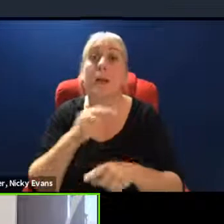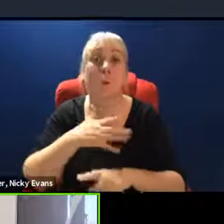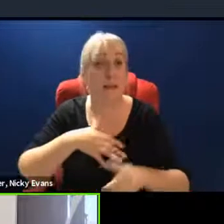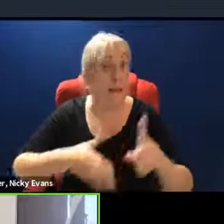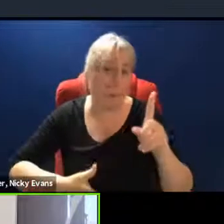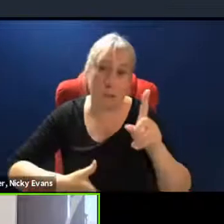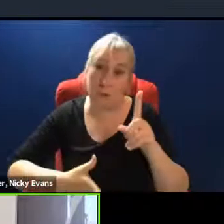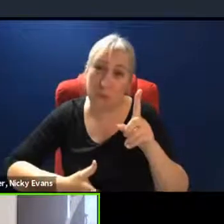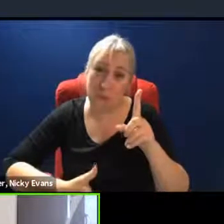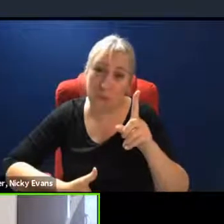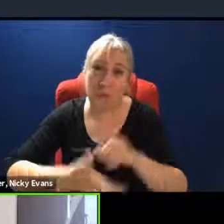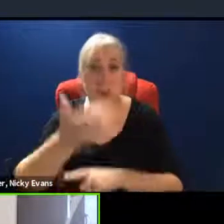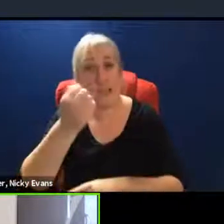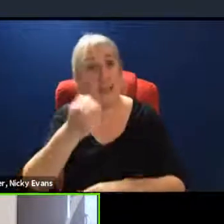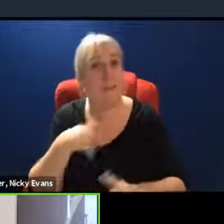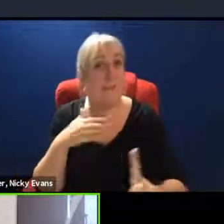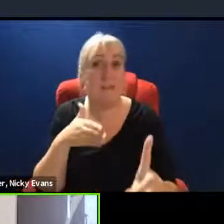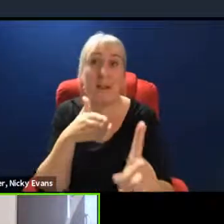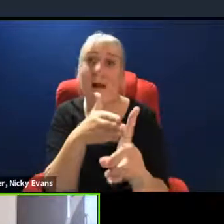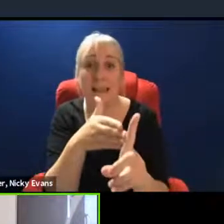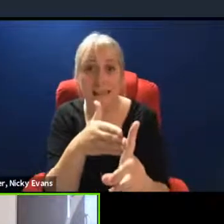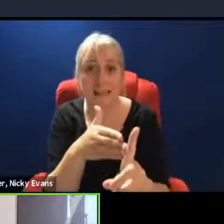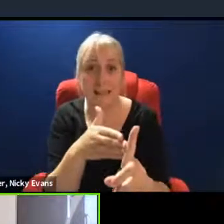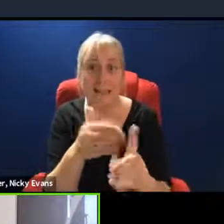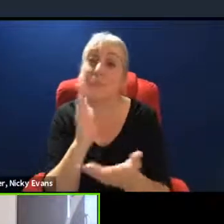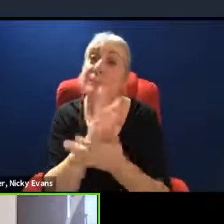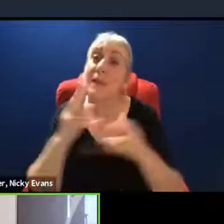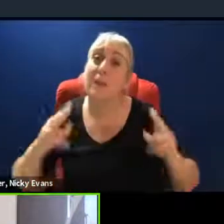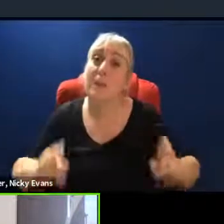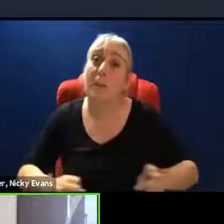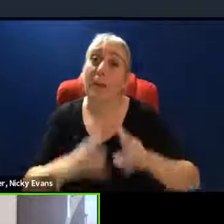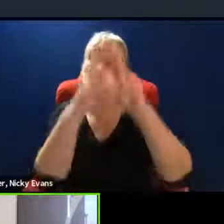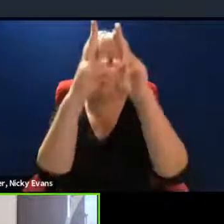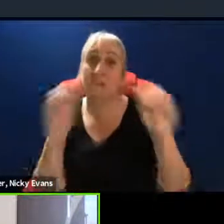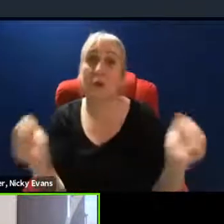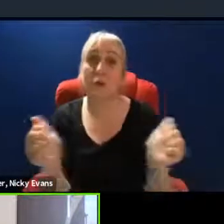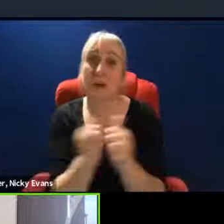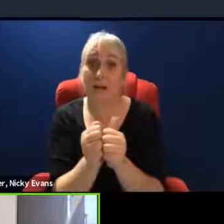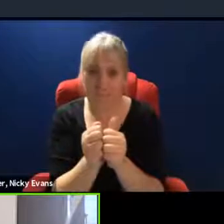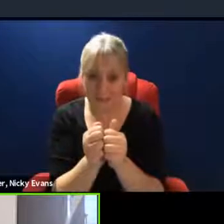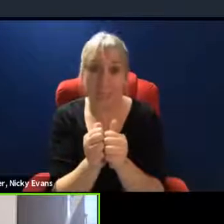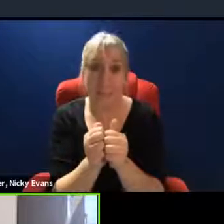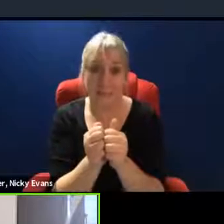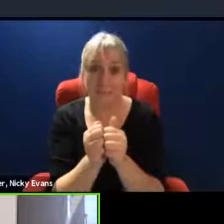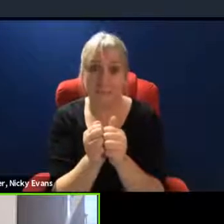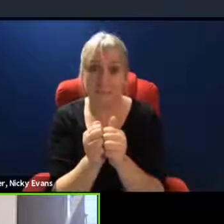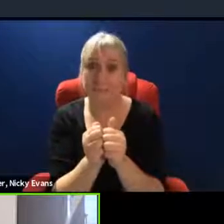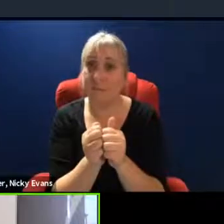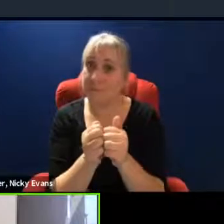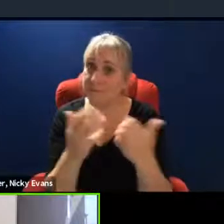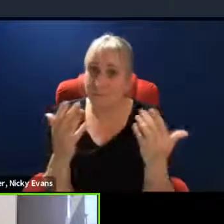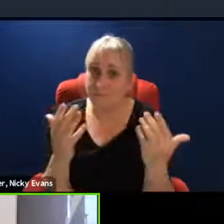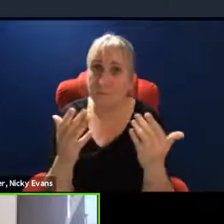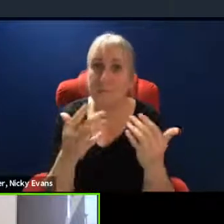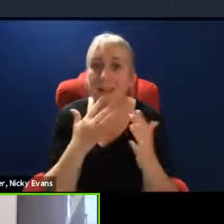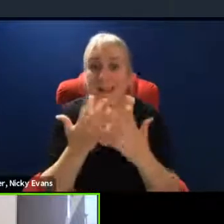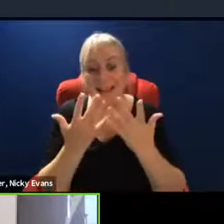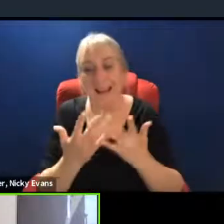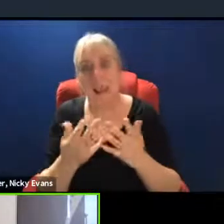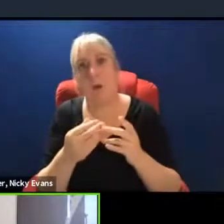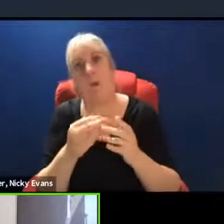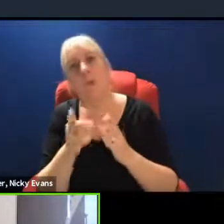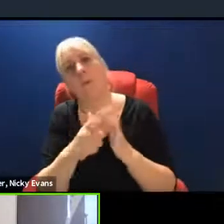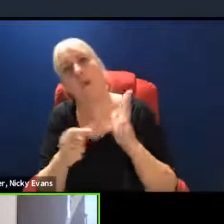and the Paris Agreement, which is now followed through to COP26.